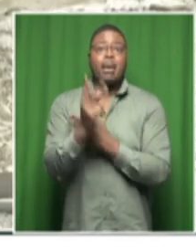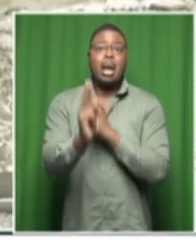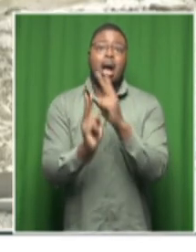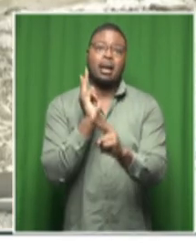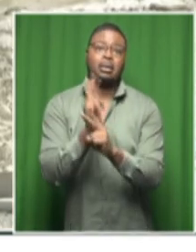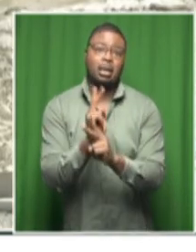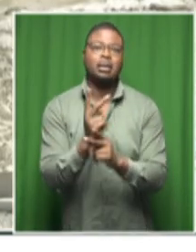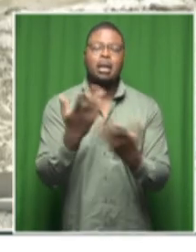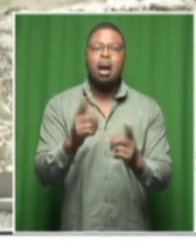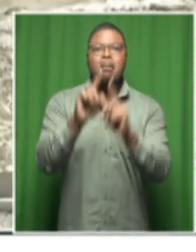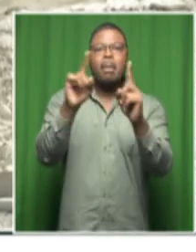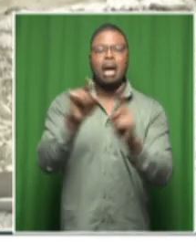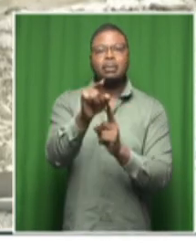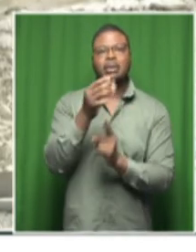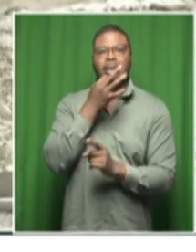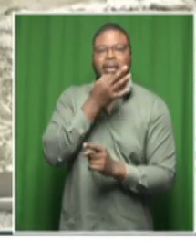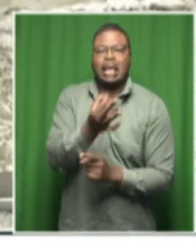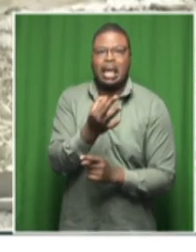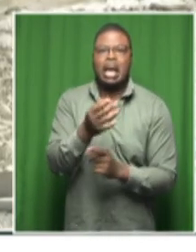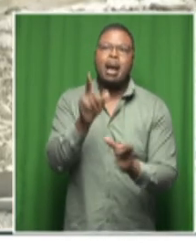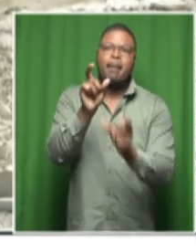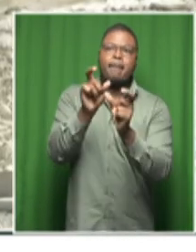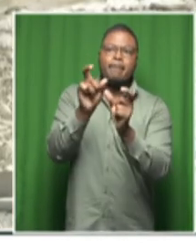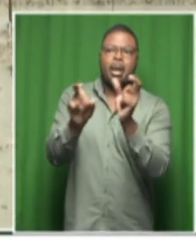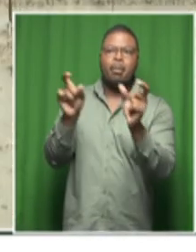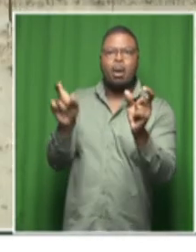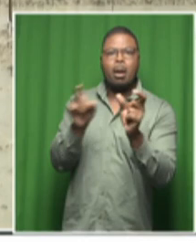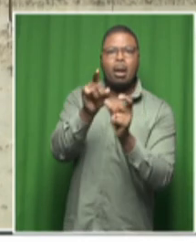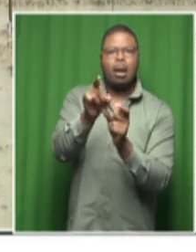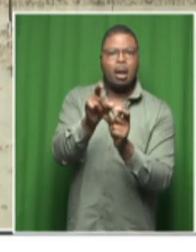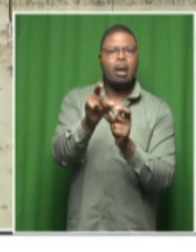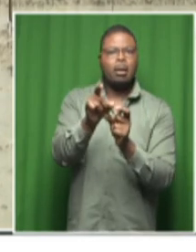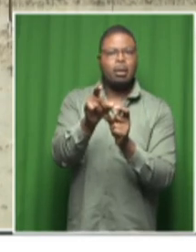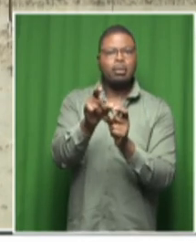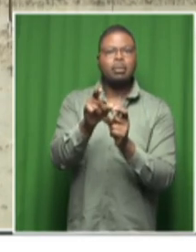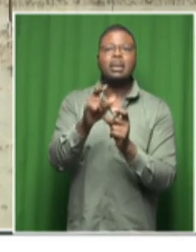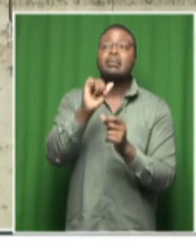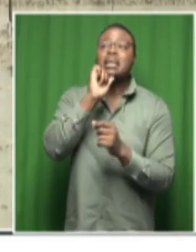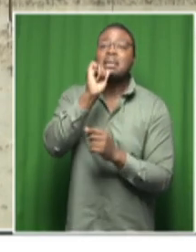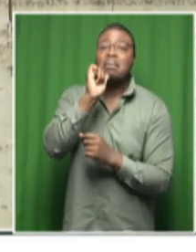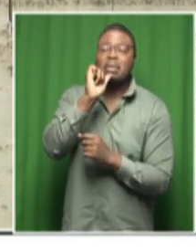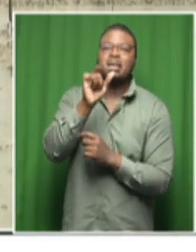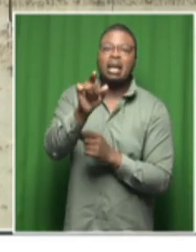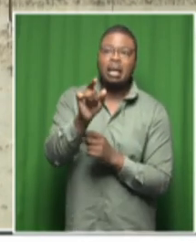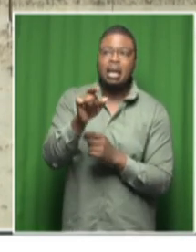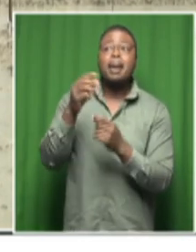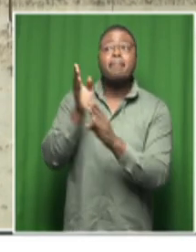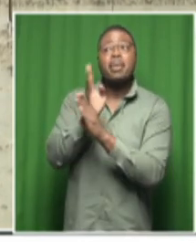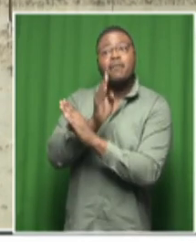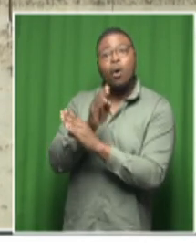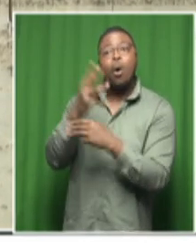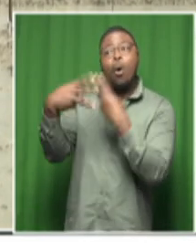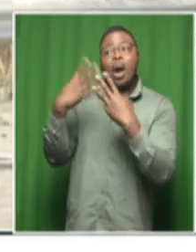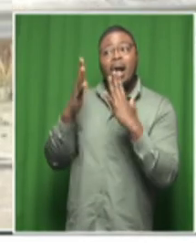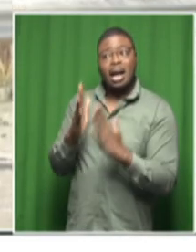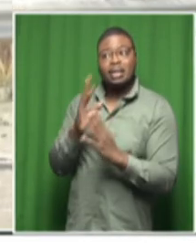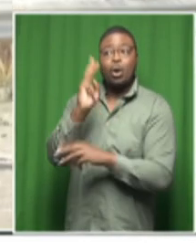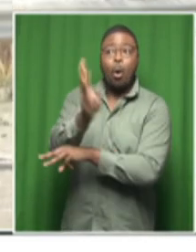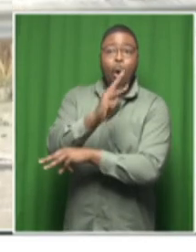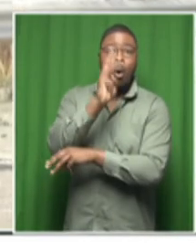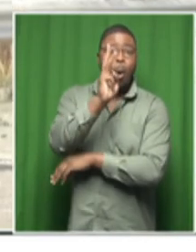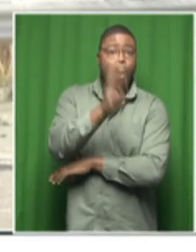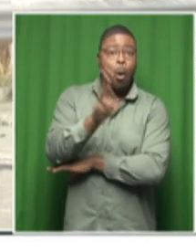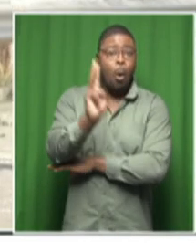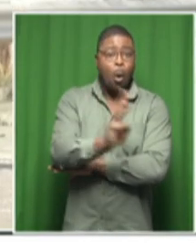said they said i mean these these people uh we even despite the warnings they they were they they called they were just uh